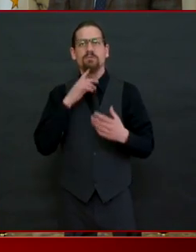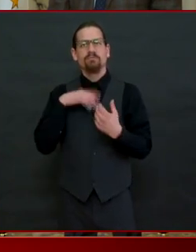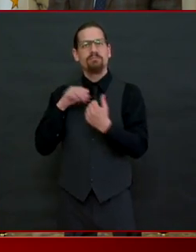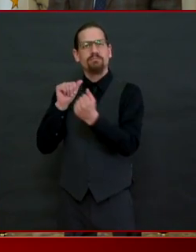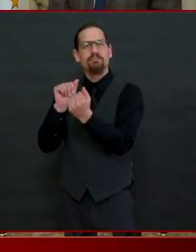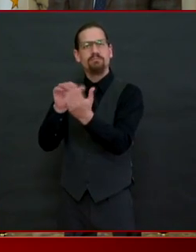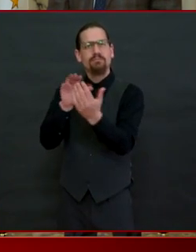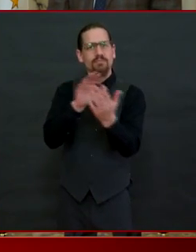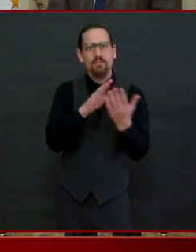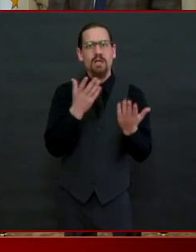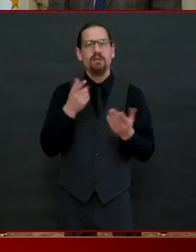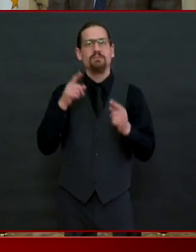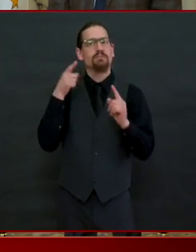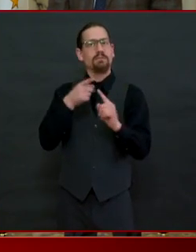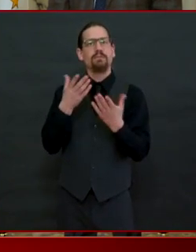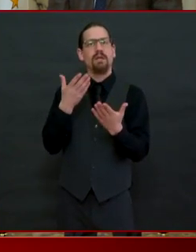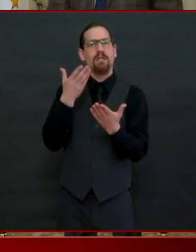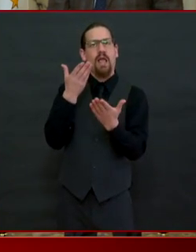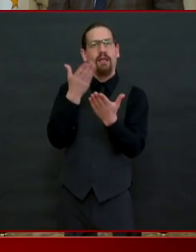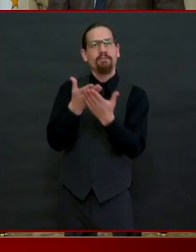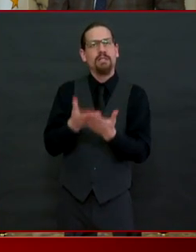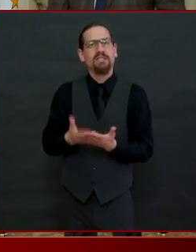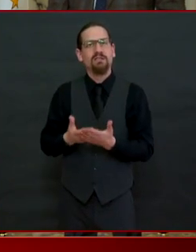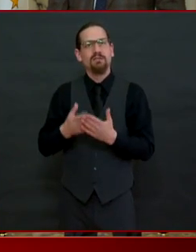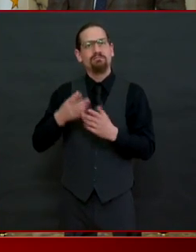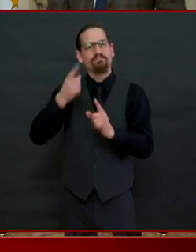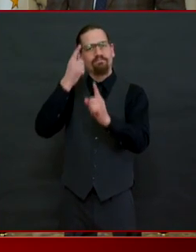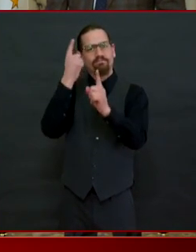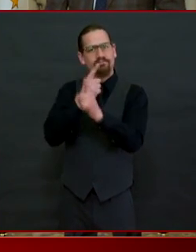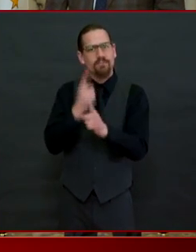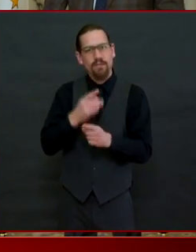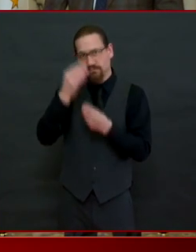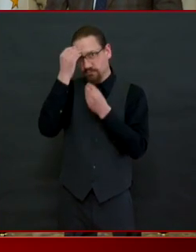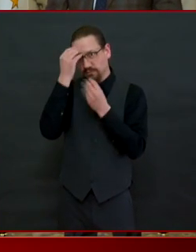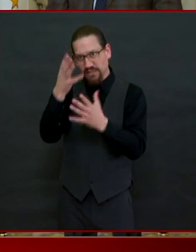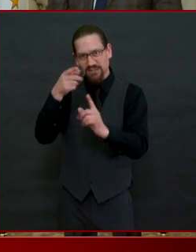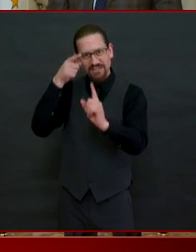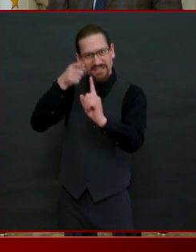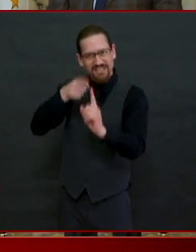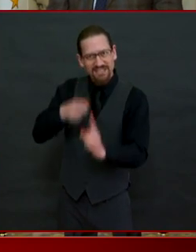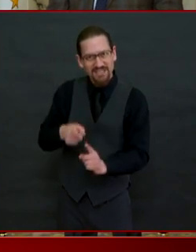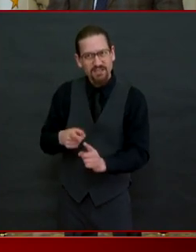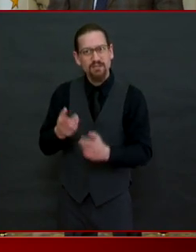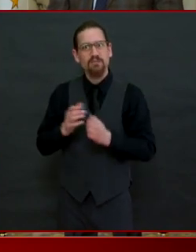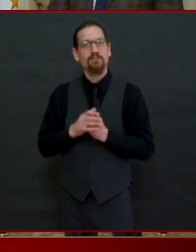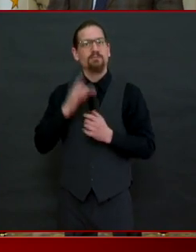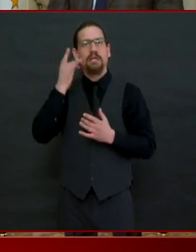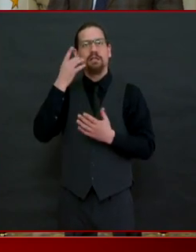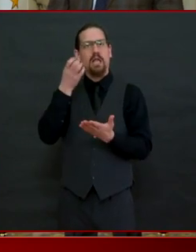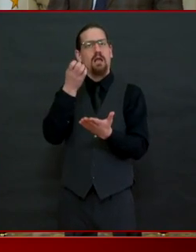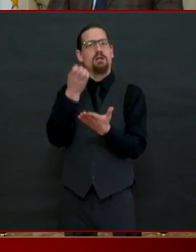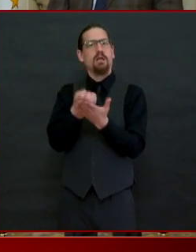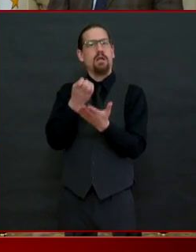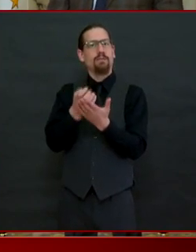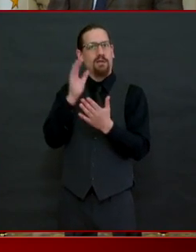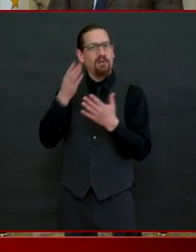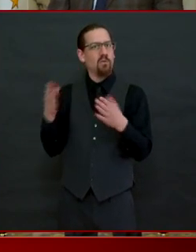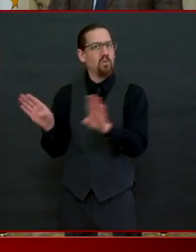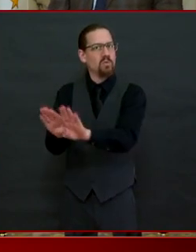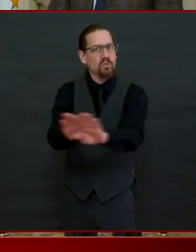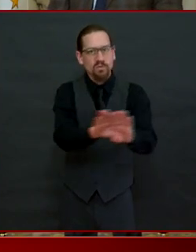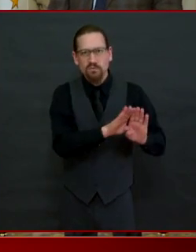approach to how we've done things that's how we've closed our economy it's been incremental